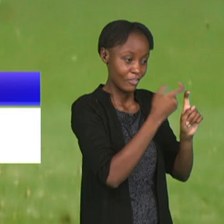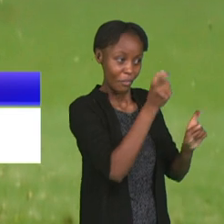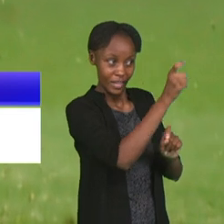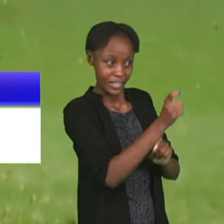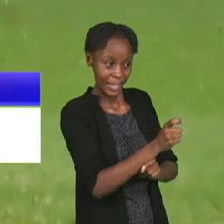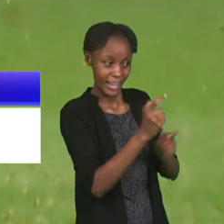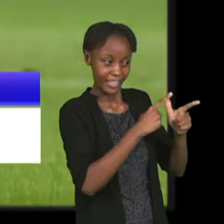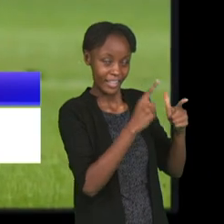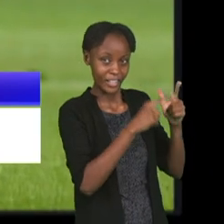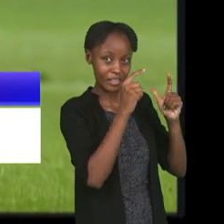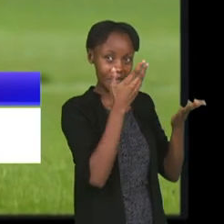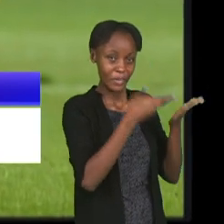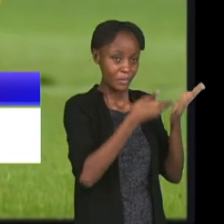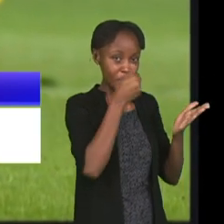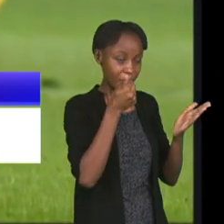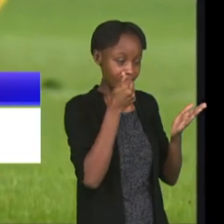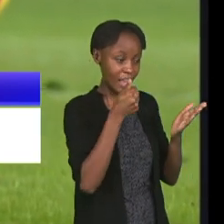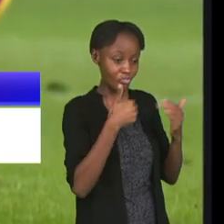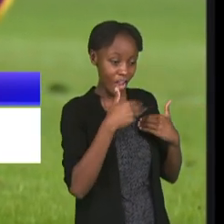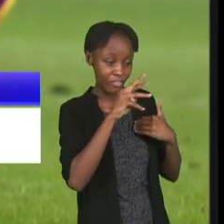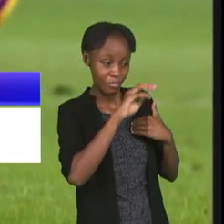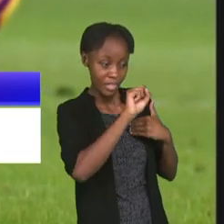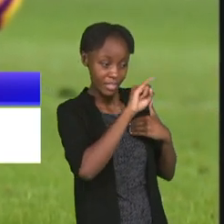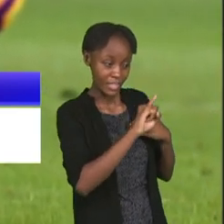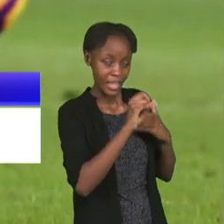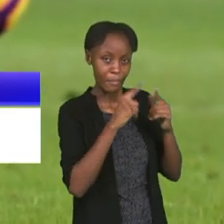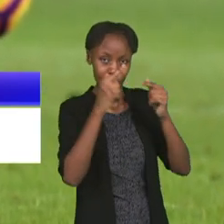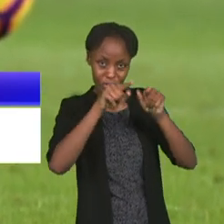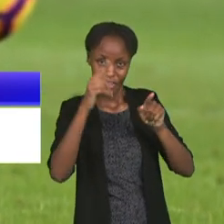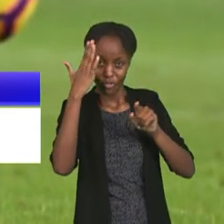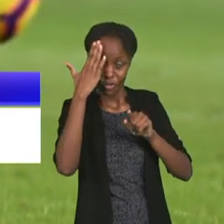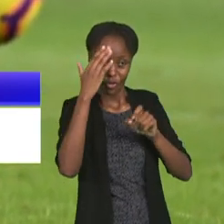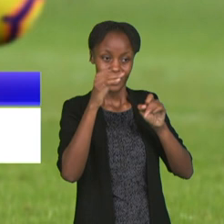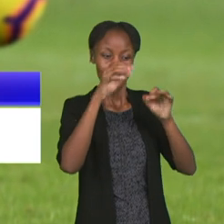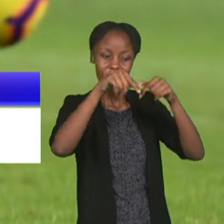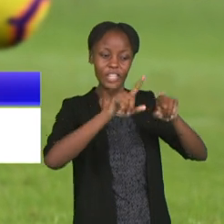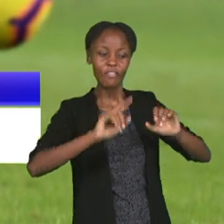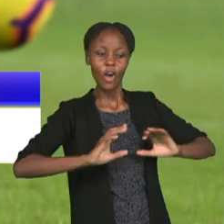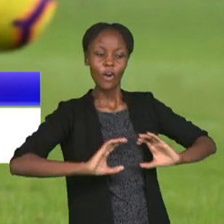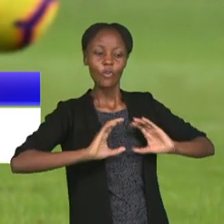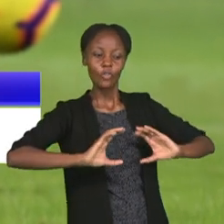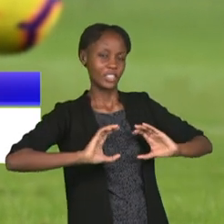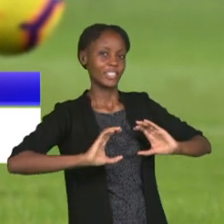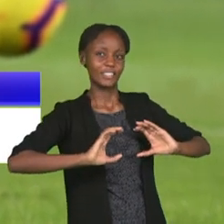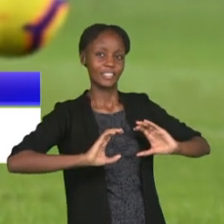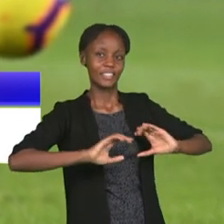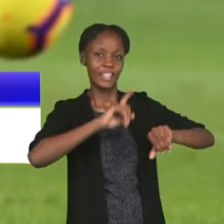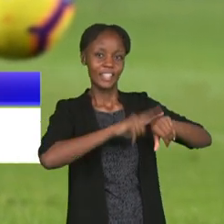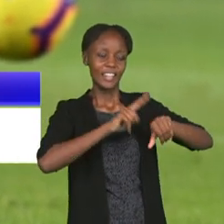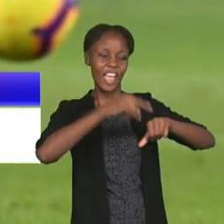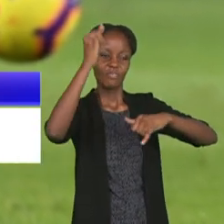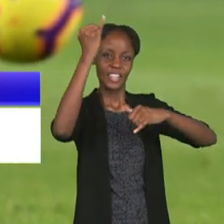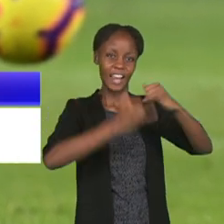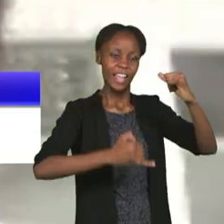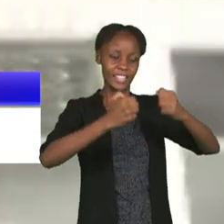it's better to put Messi. But, you know, when you're on the bench in the final of the Champions League